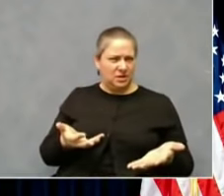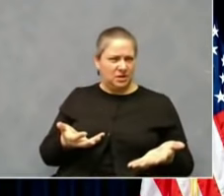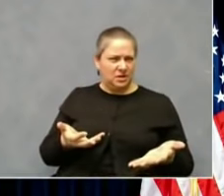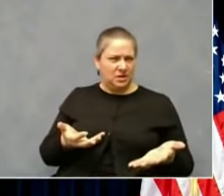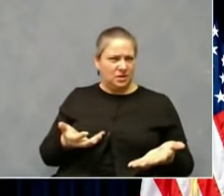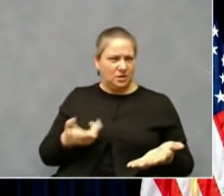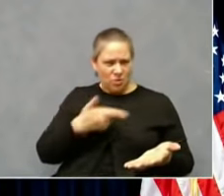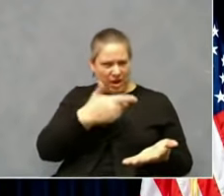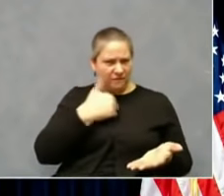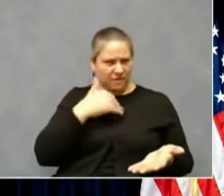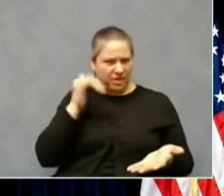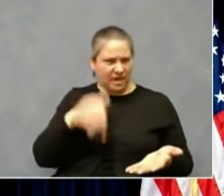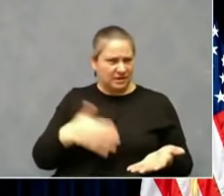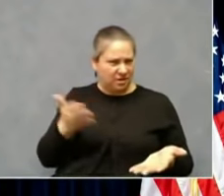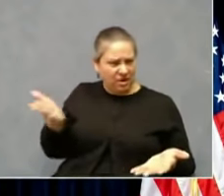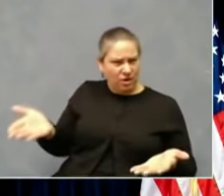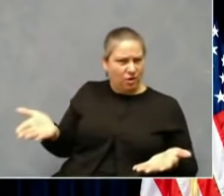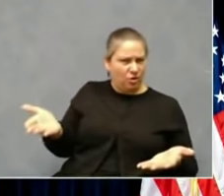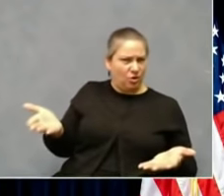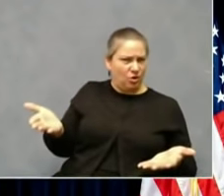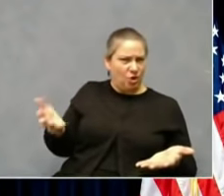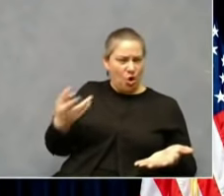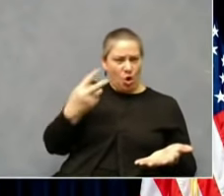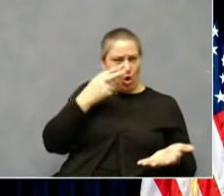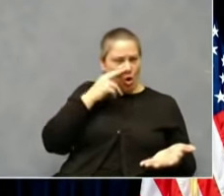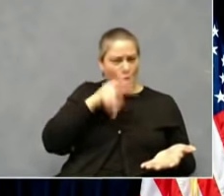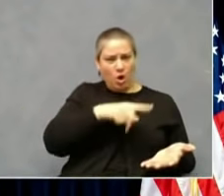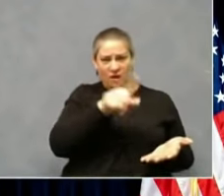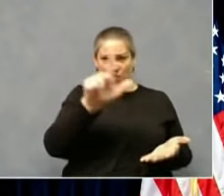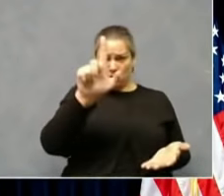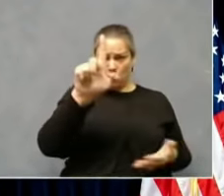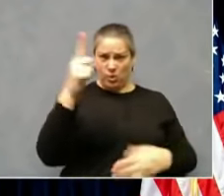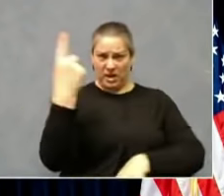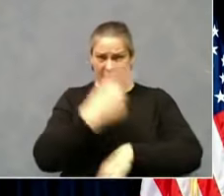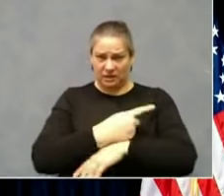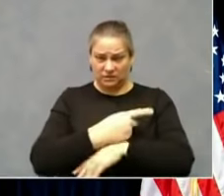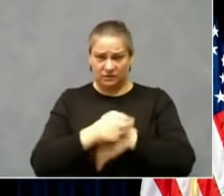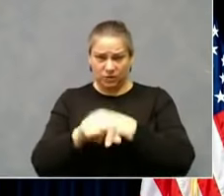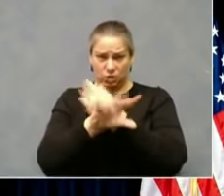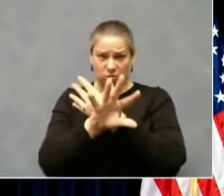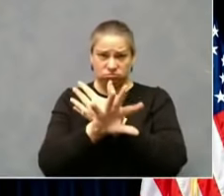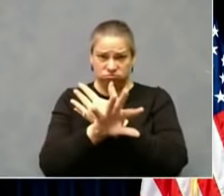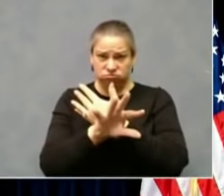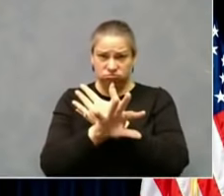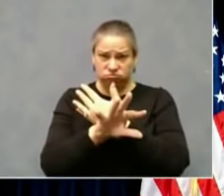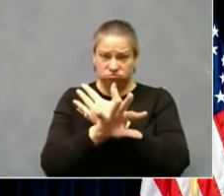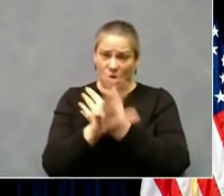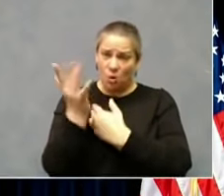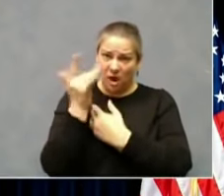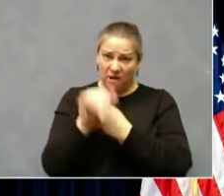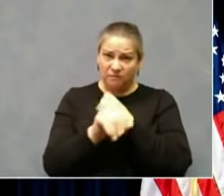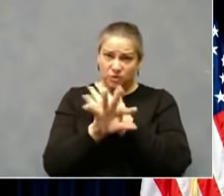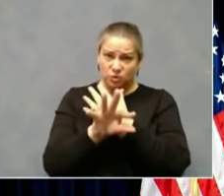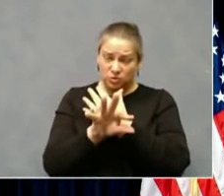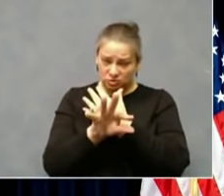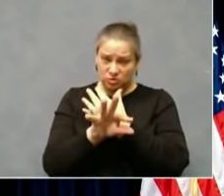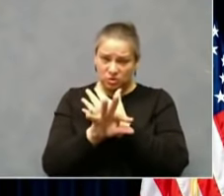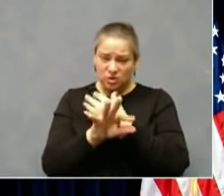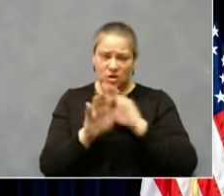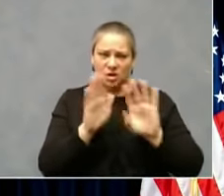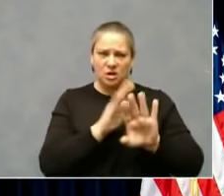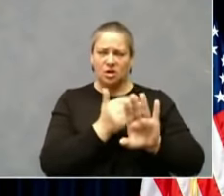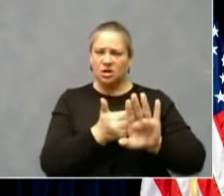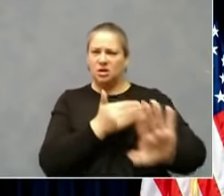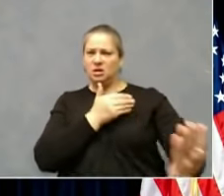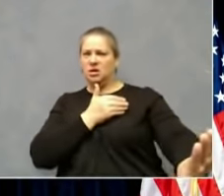where we go virtual to defeat a virus when it's where its growth is is exponential. And if we don't